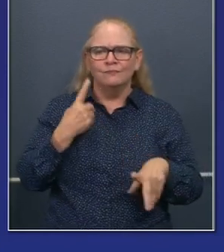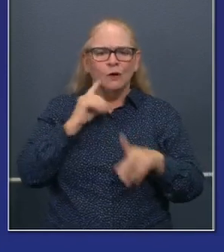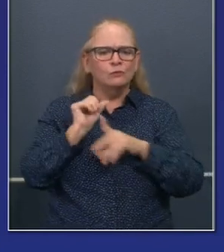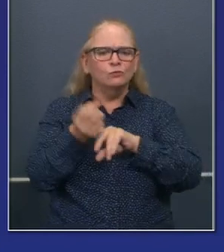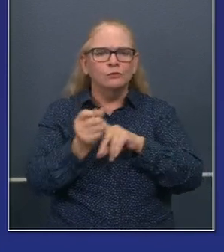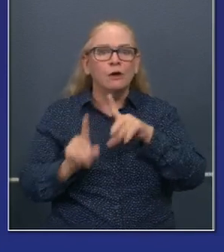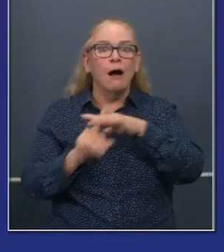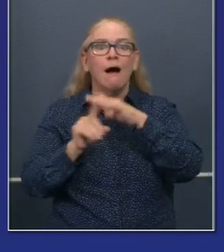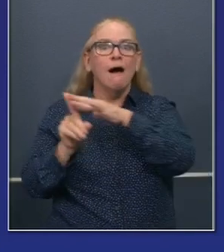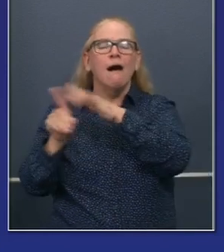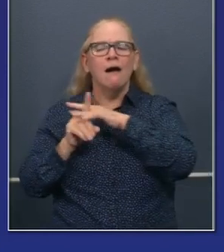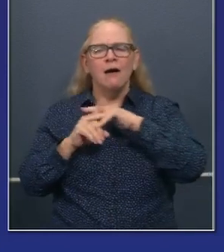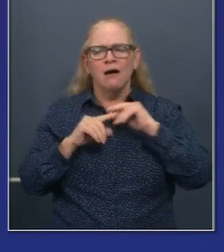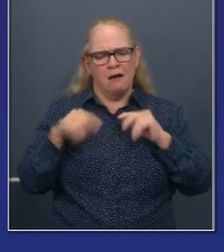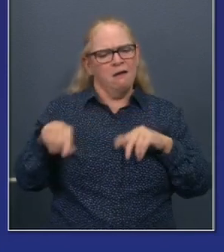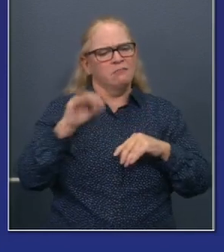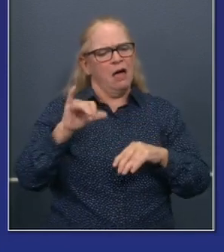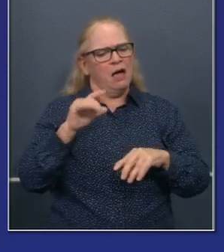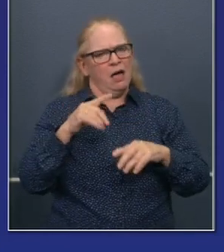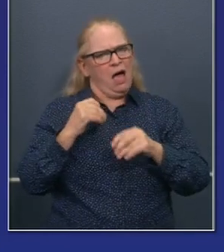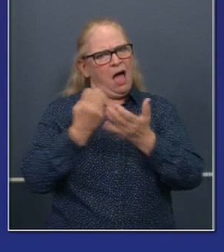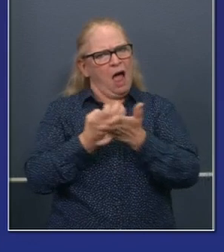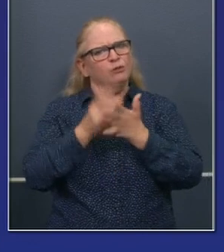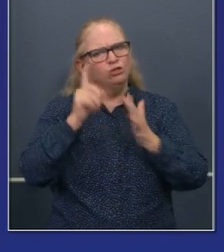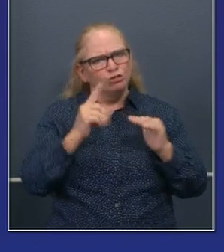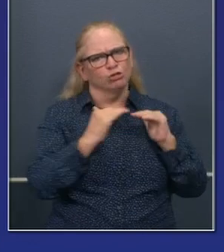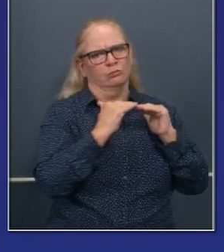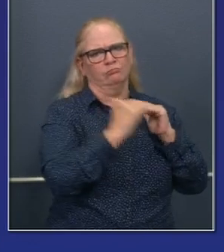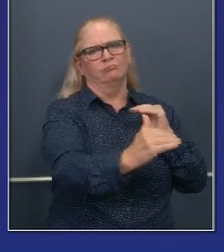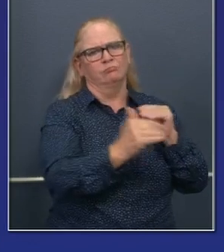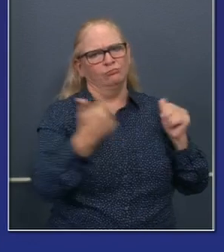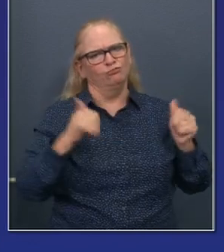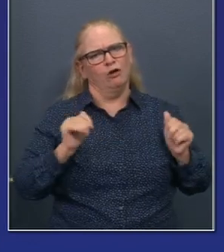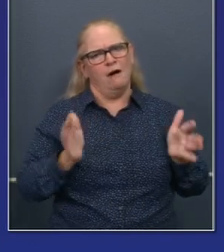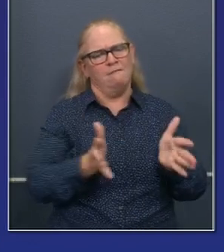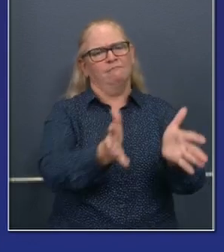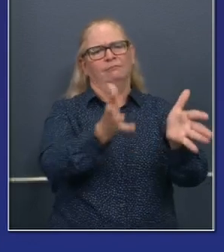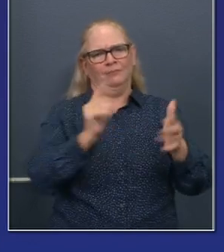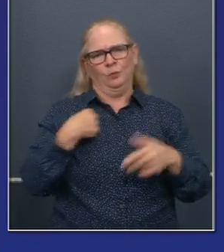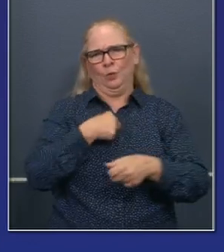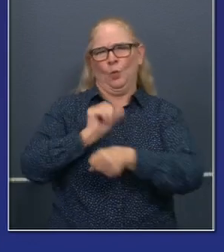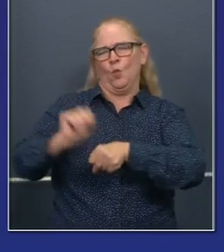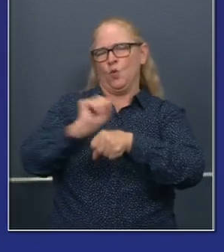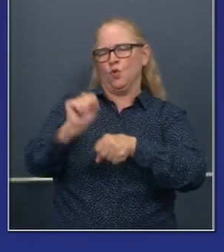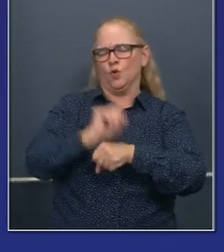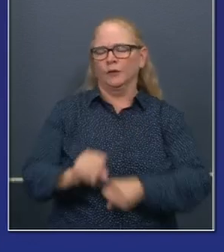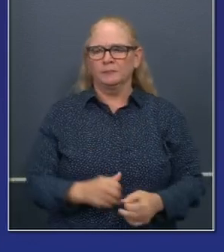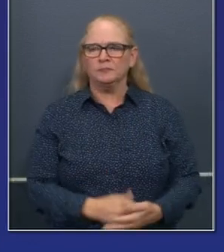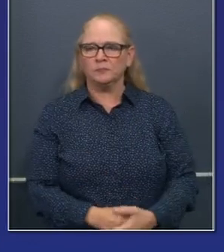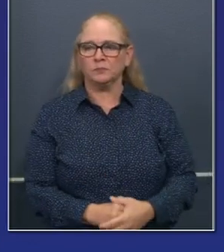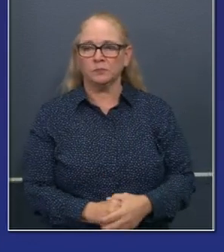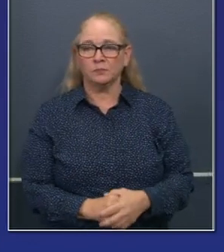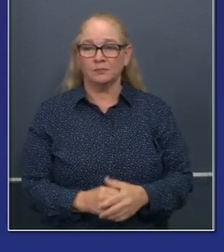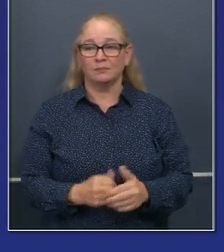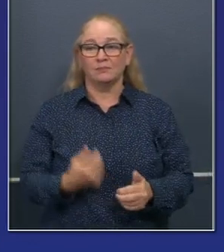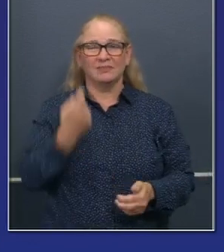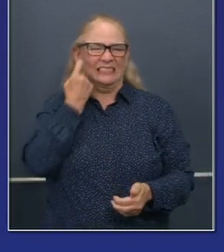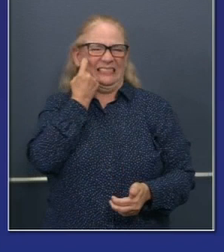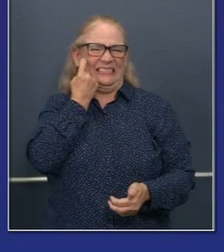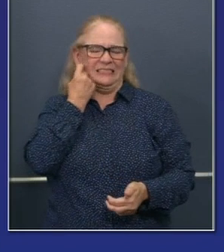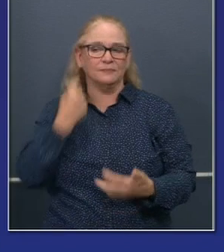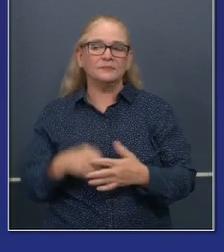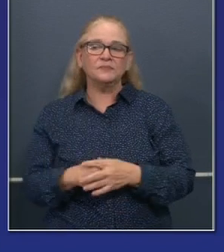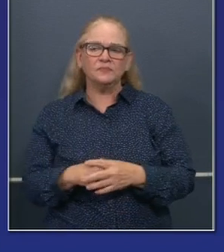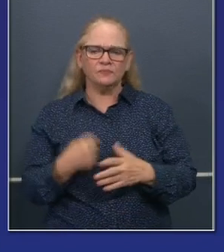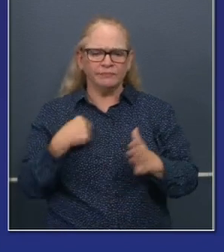economic prosperity. One of the most important actions we've taken recently here in the state of California was the development of a